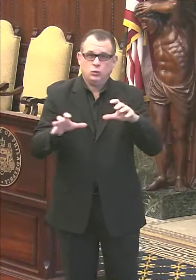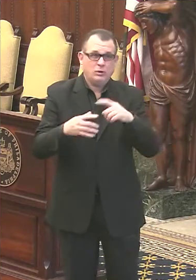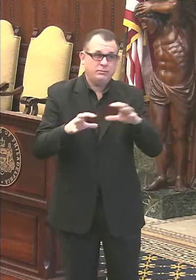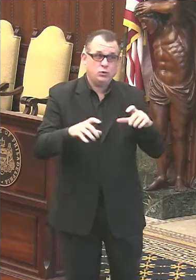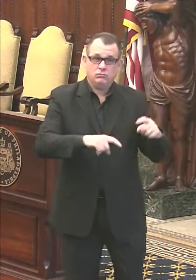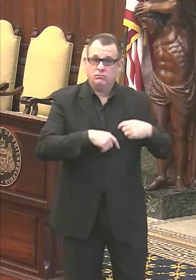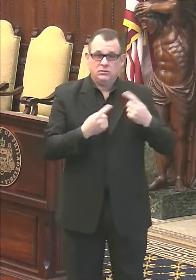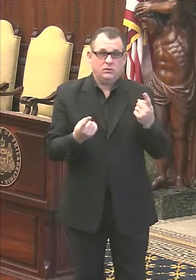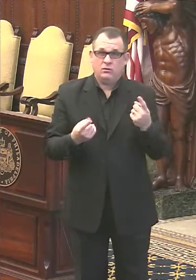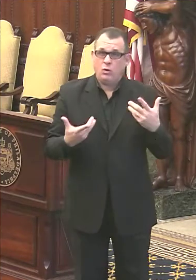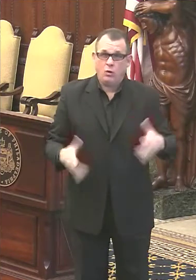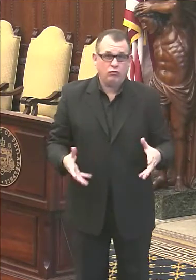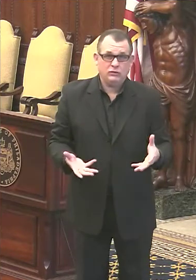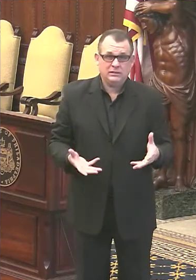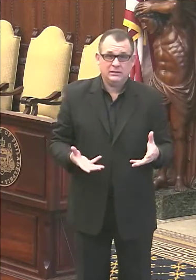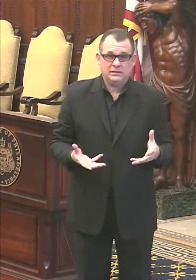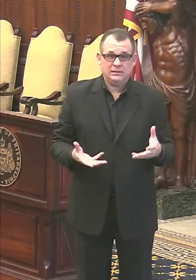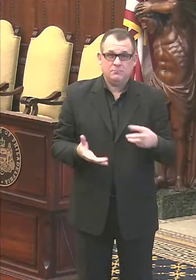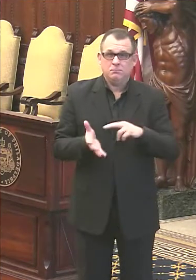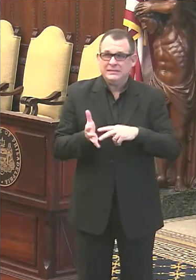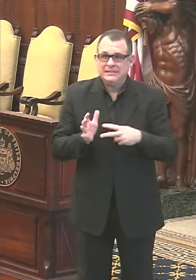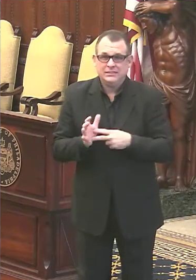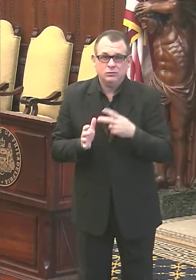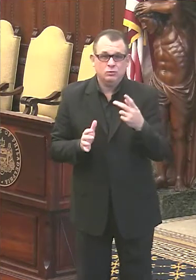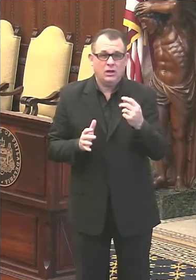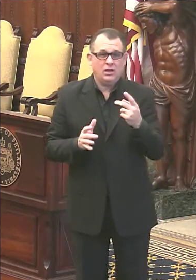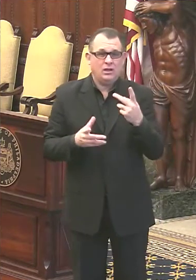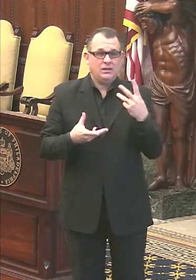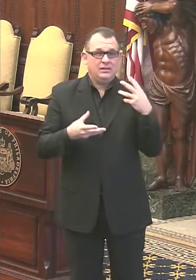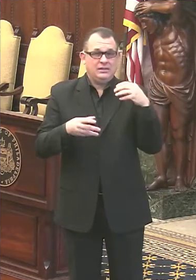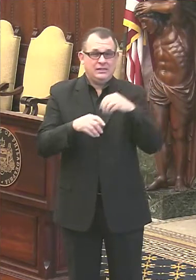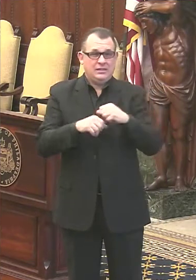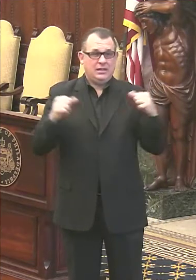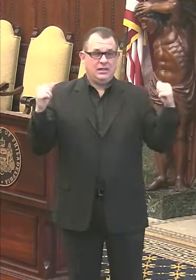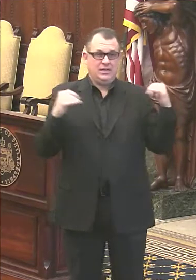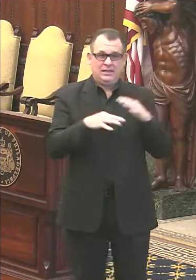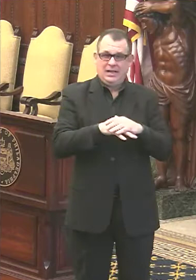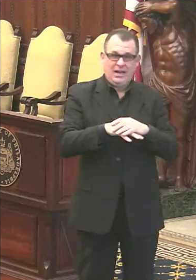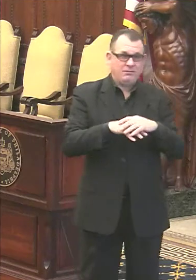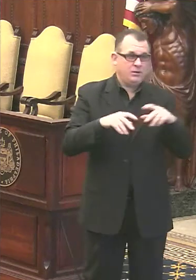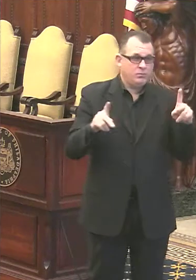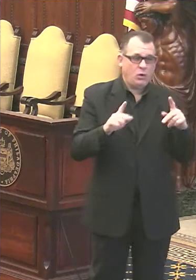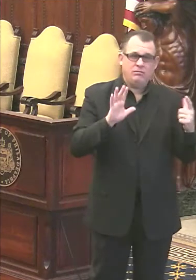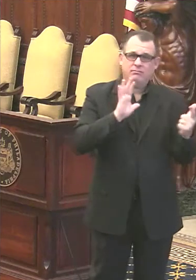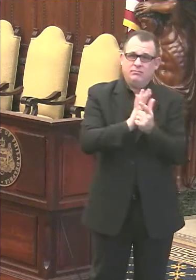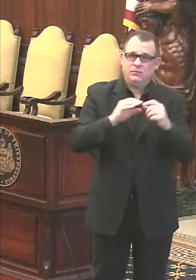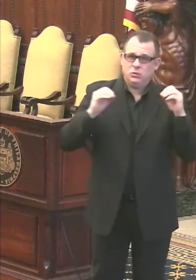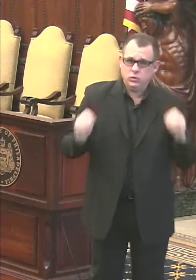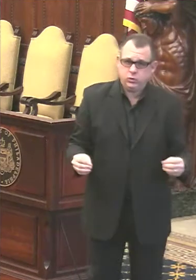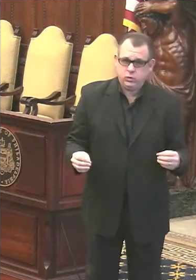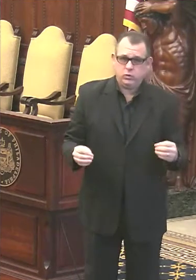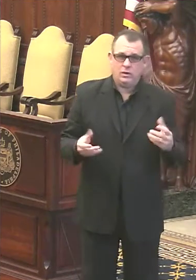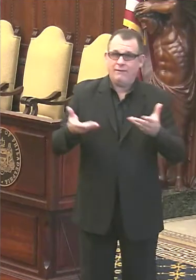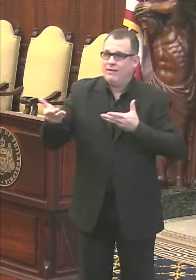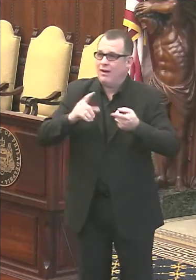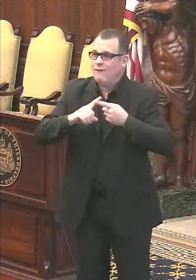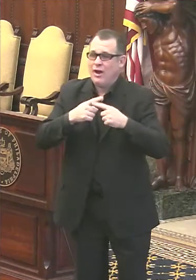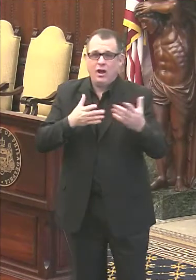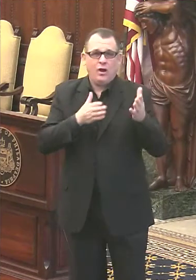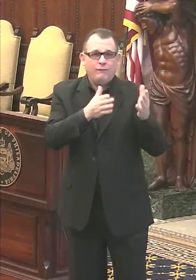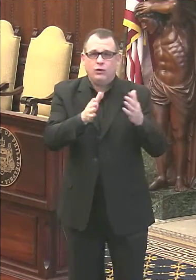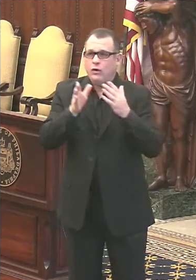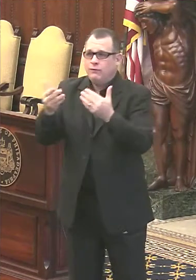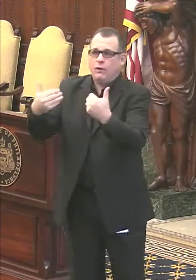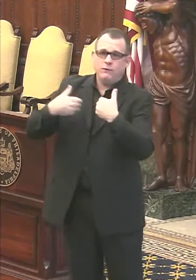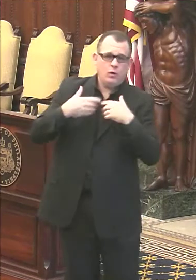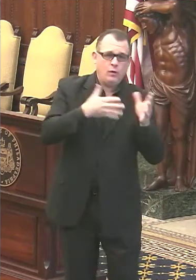winter wave. That means no indoor gatherings, no parties, no inviting friends over, no sleepovers for the kids. And I have to say this now,